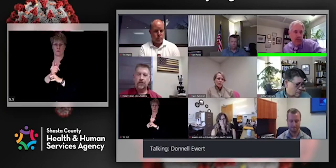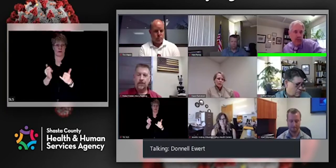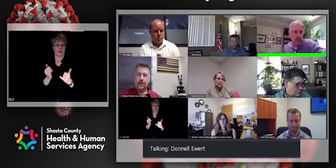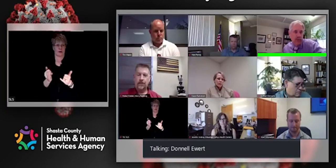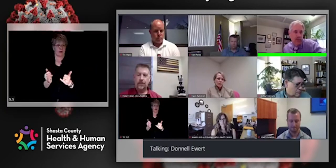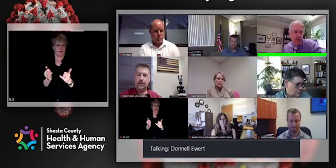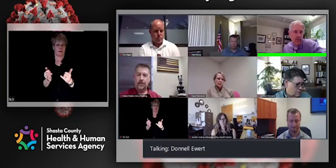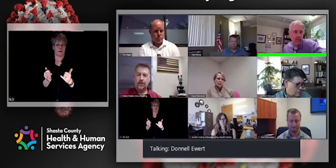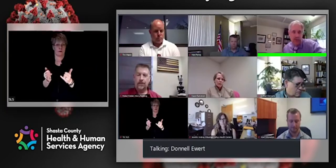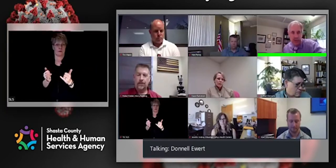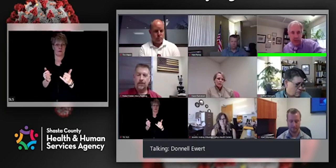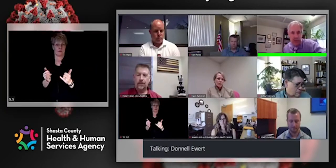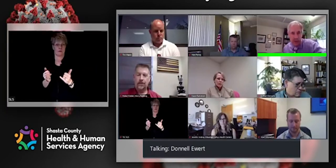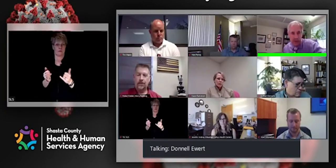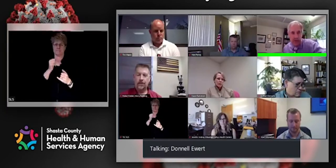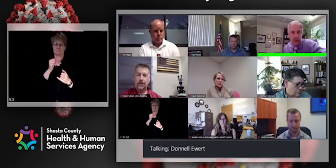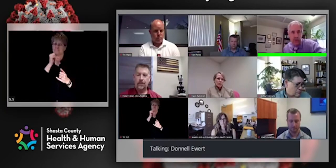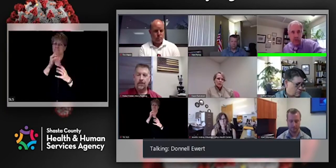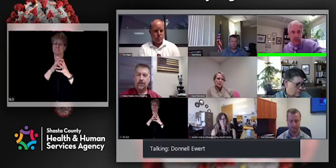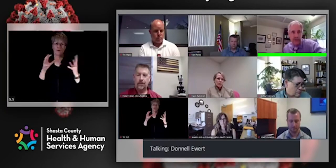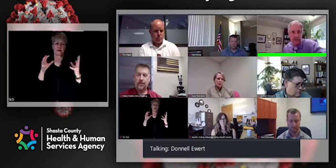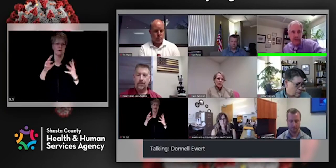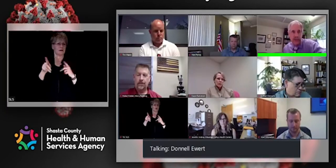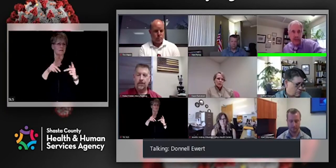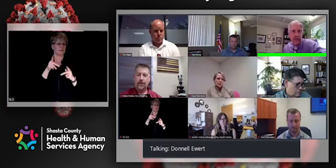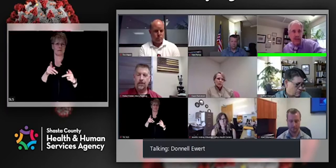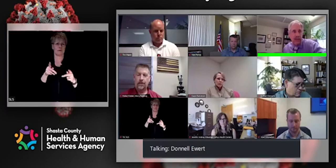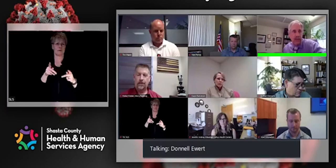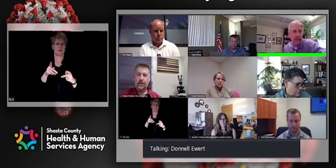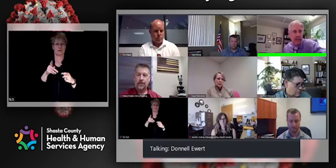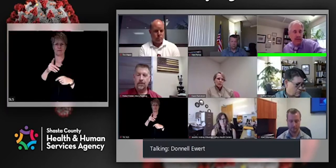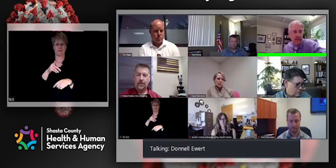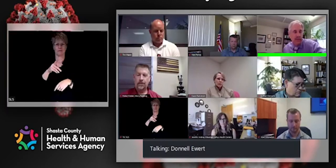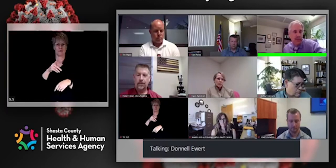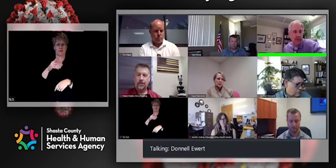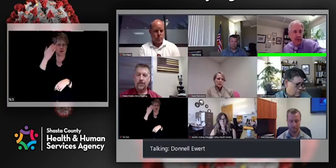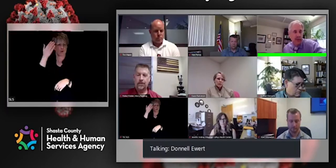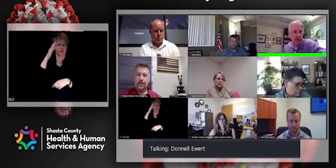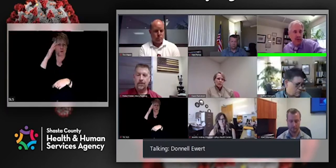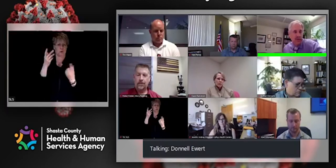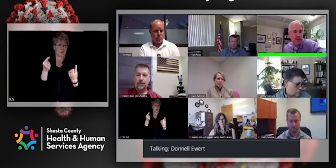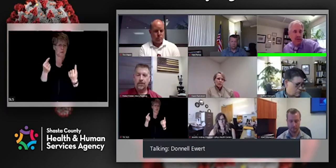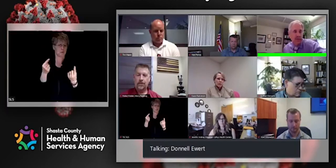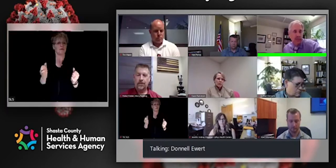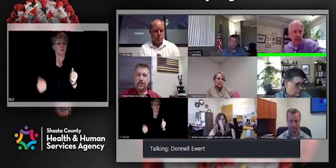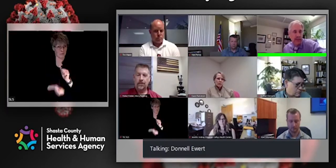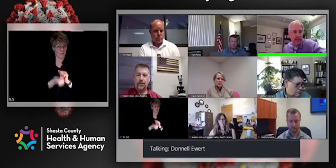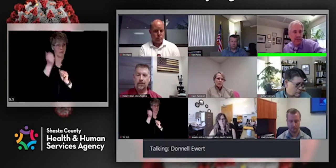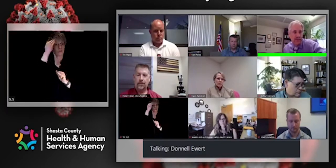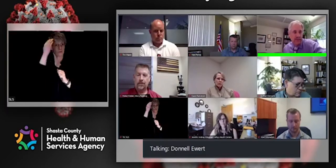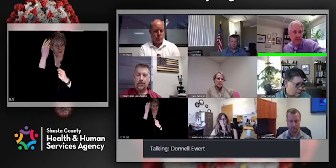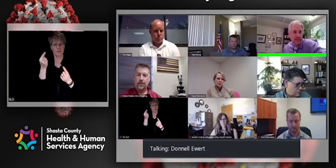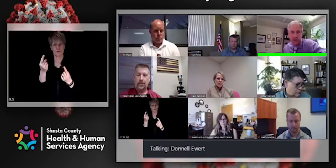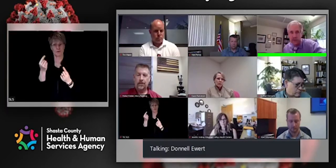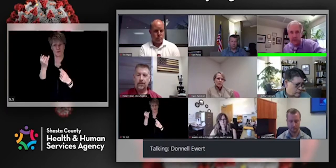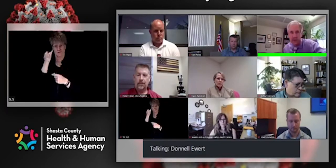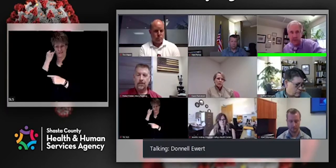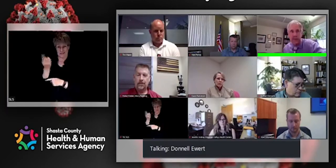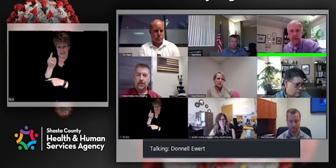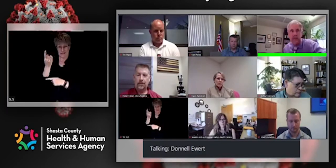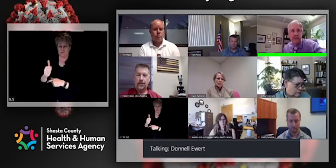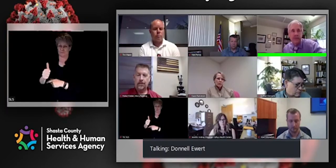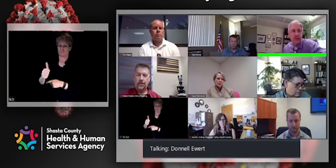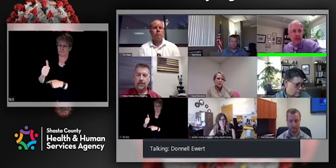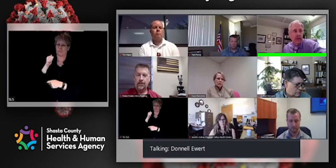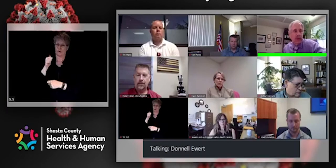a lot of people in the community ignorant of what needs to be done. And I, I think if there is noncompliance, it is intentional,